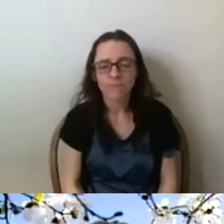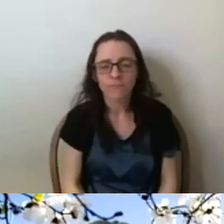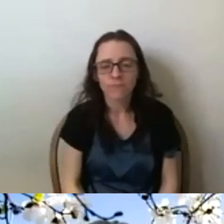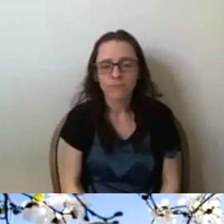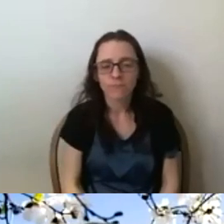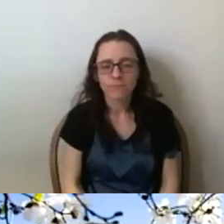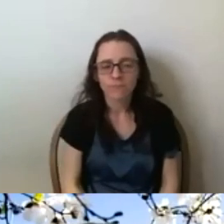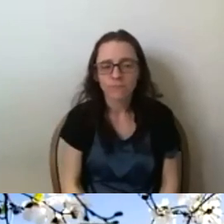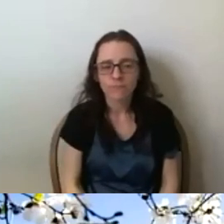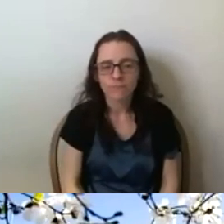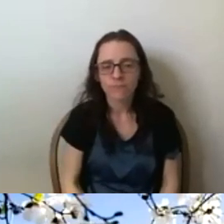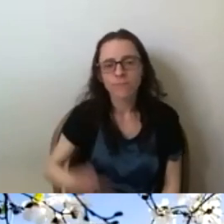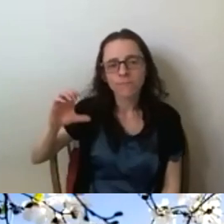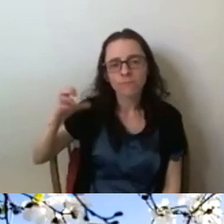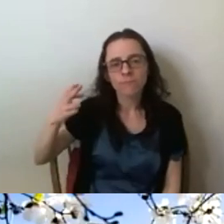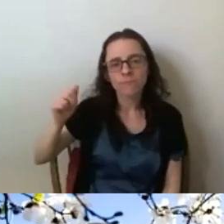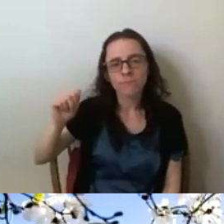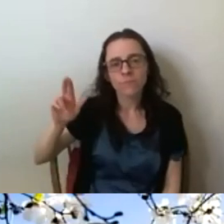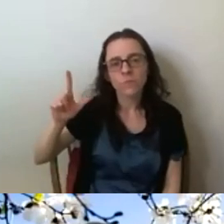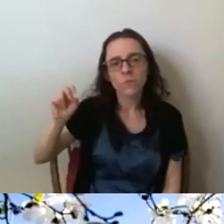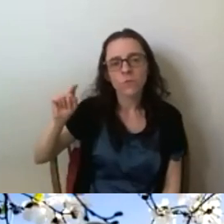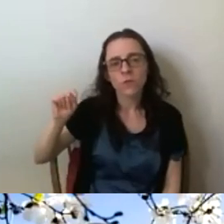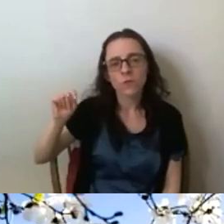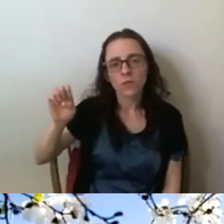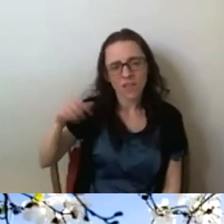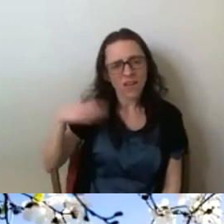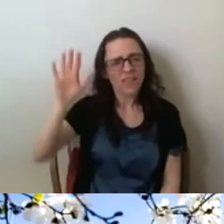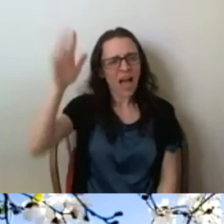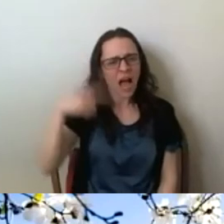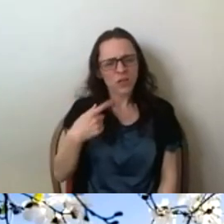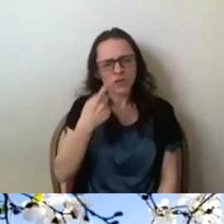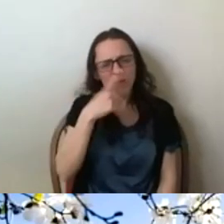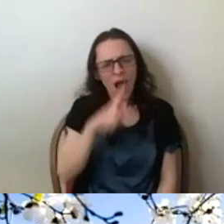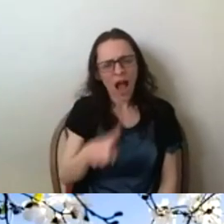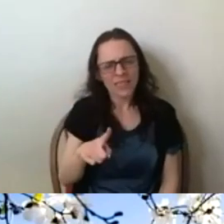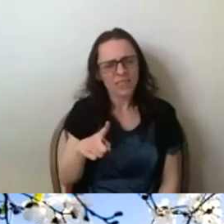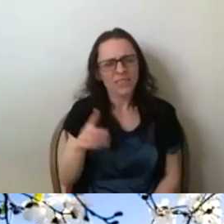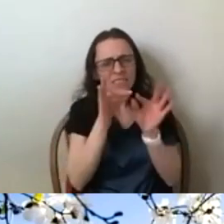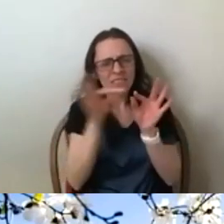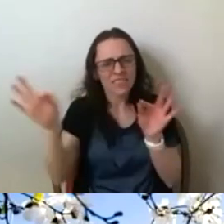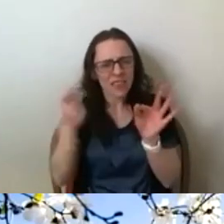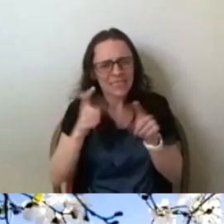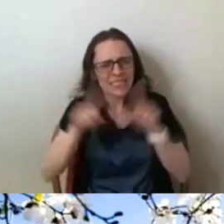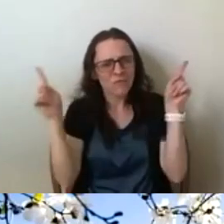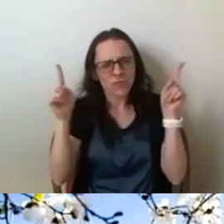I was wondering if the question could be reworded. I think I'm a little confused by the question.